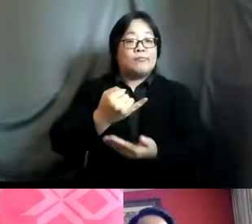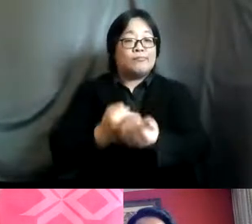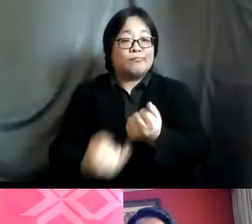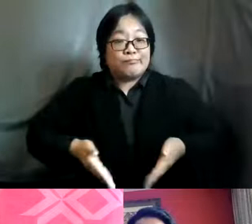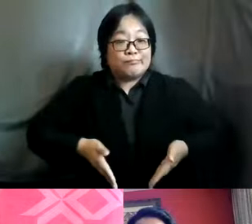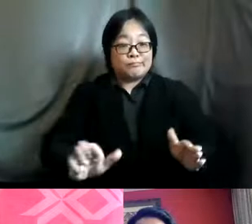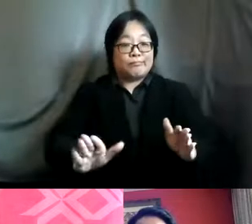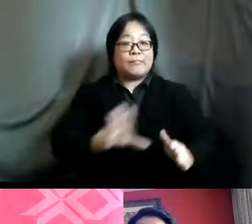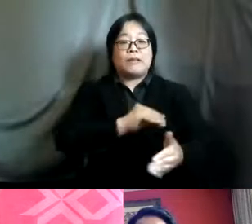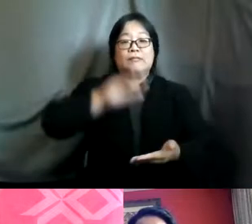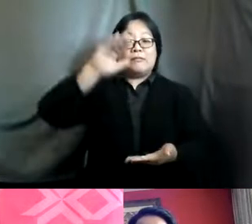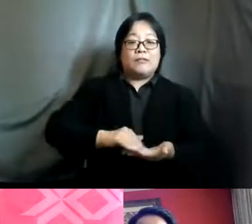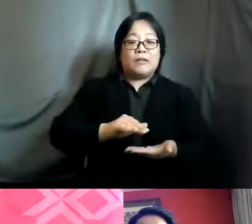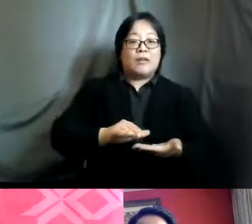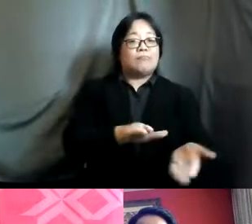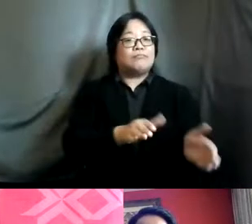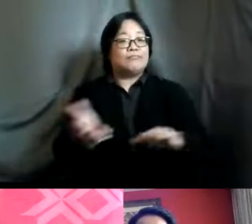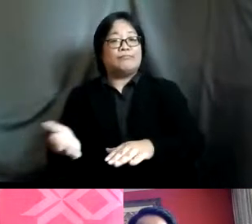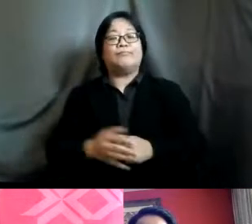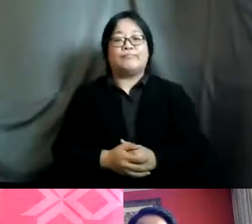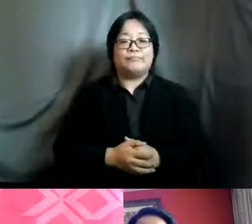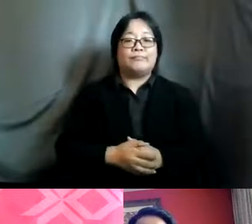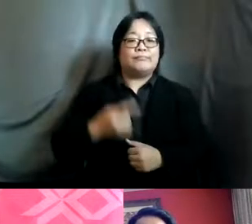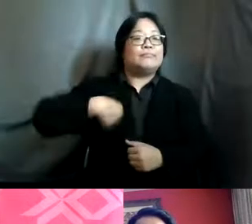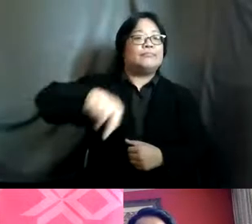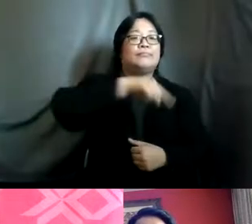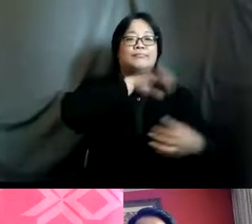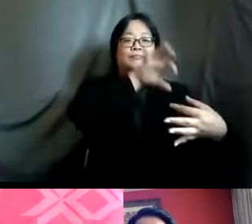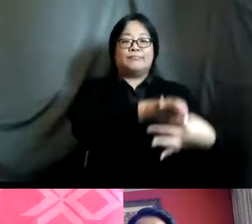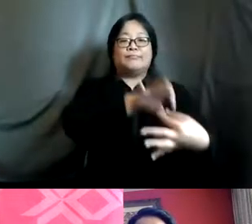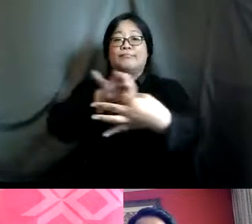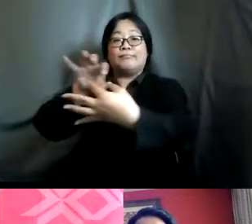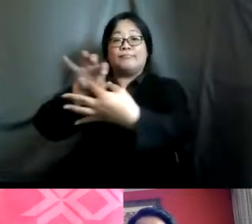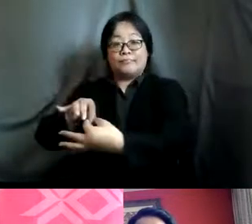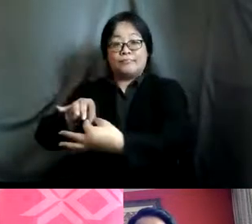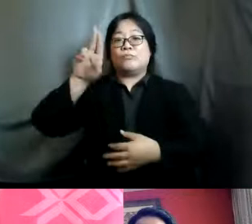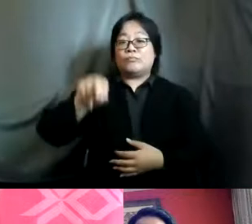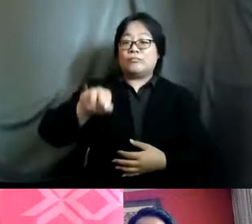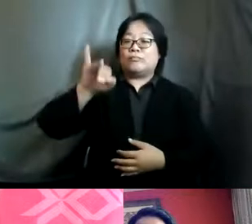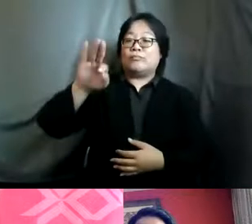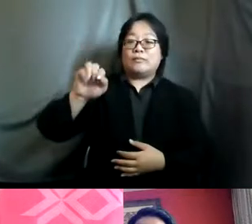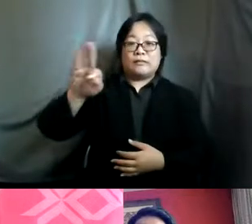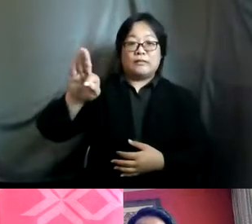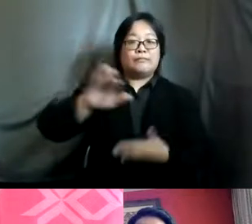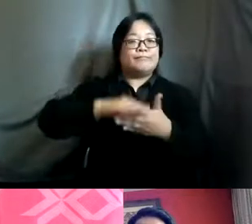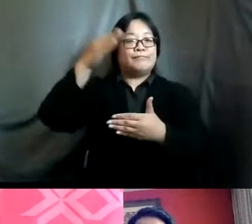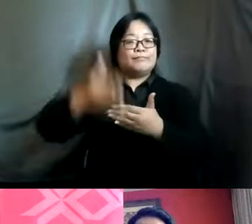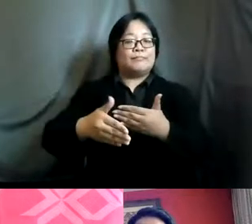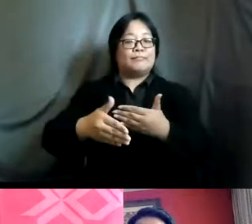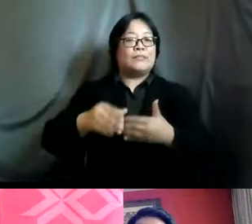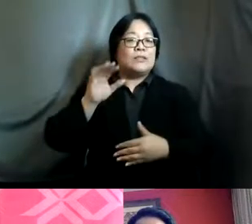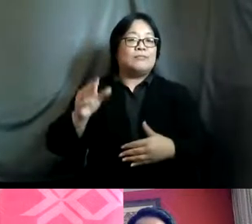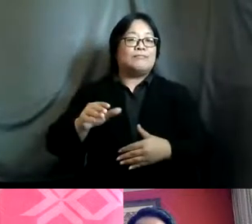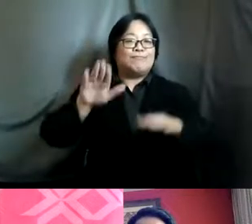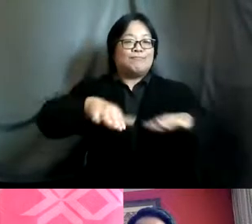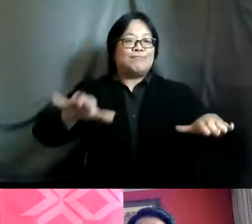mortality our partnership with unicef to end child marriage and female genital mutilation are